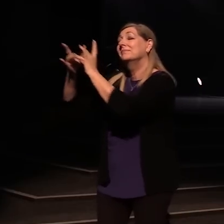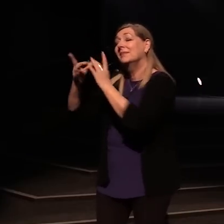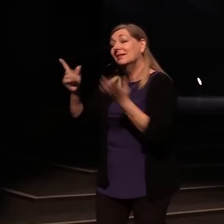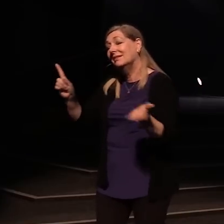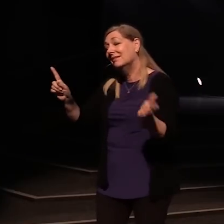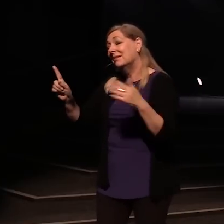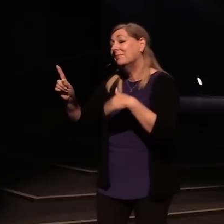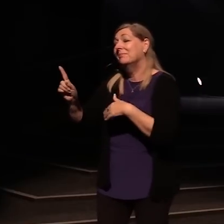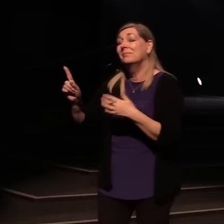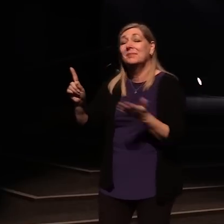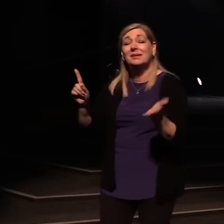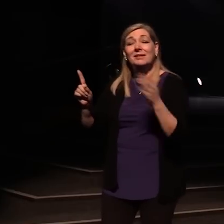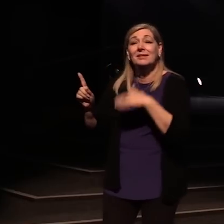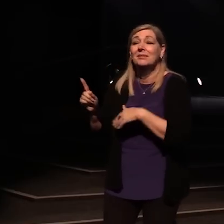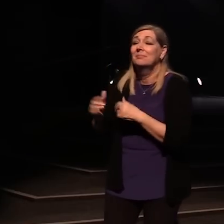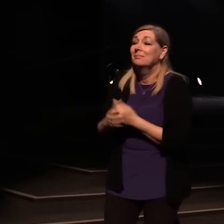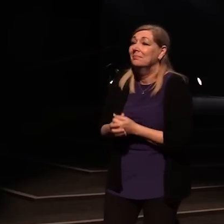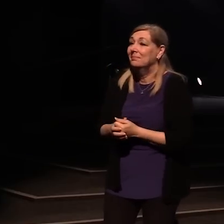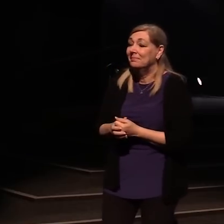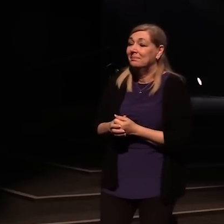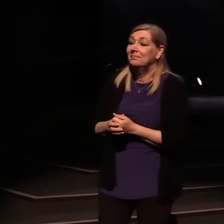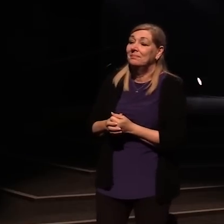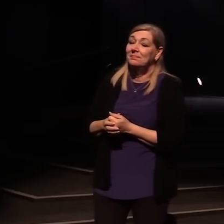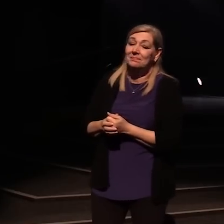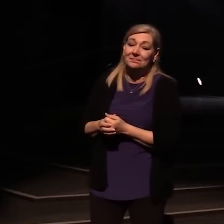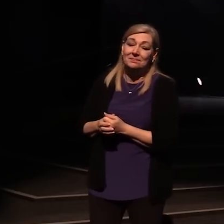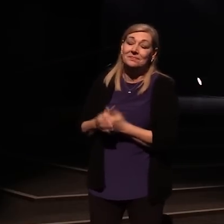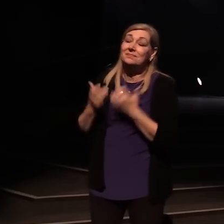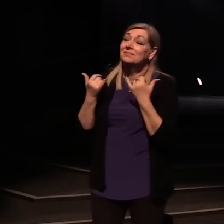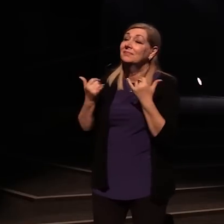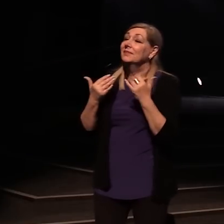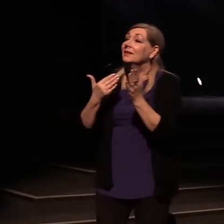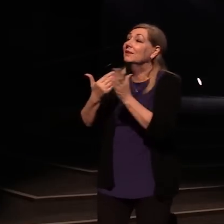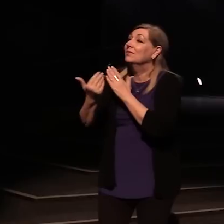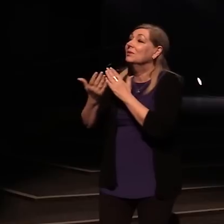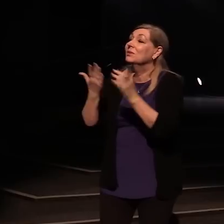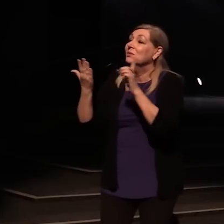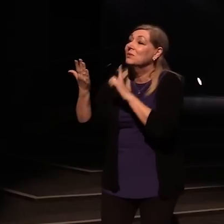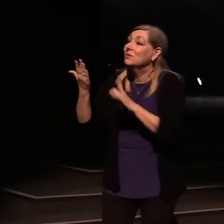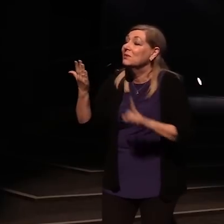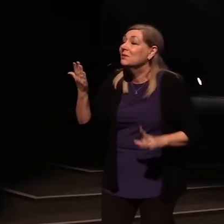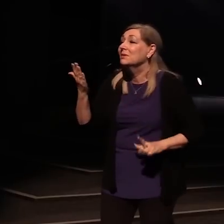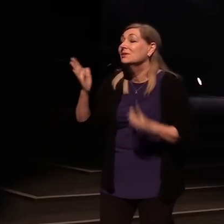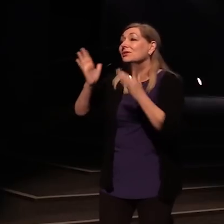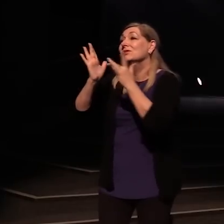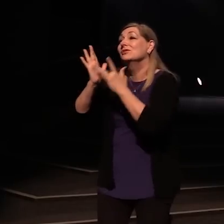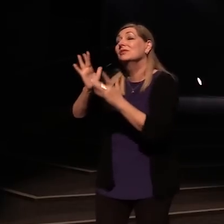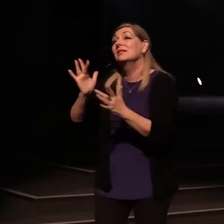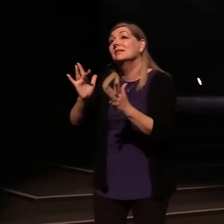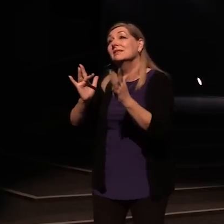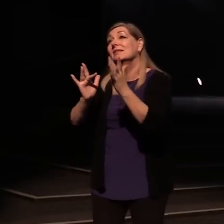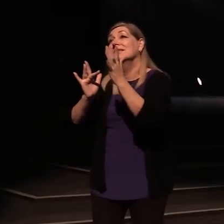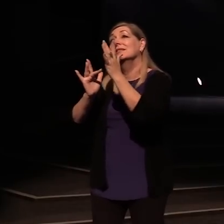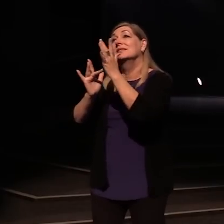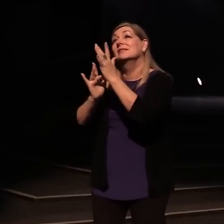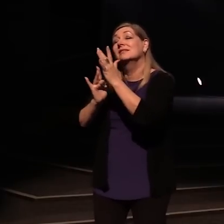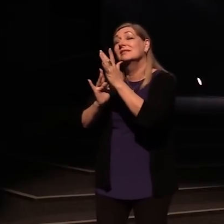Lord Come, Lord Even so, Lord Jesus, come